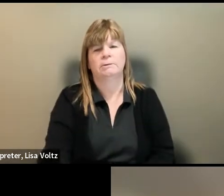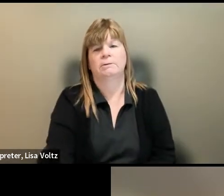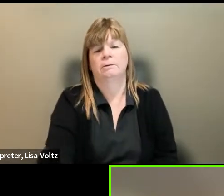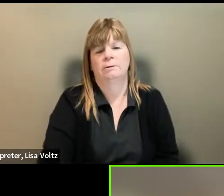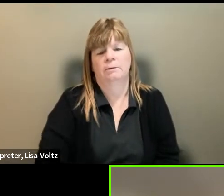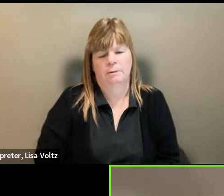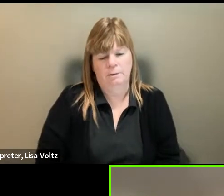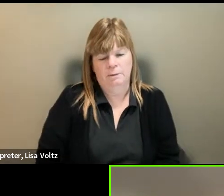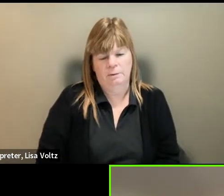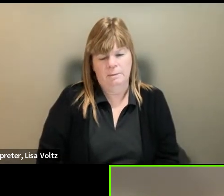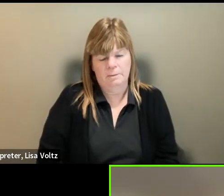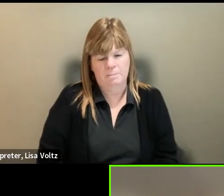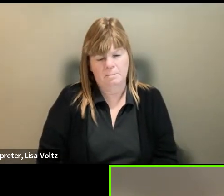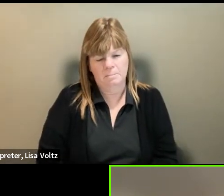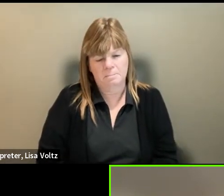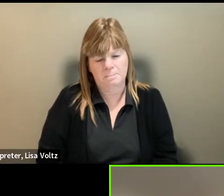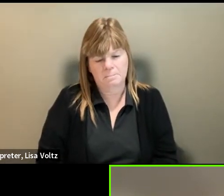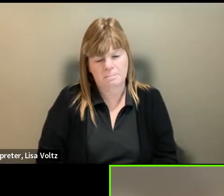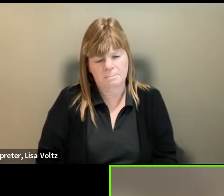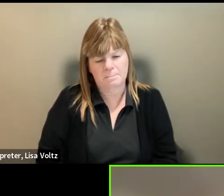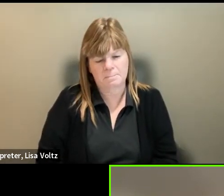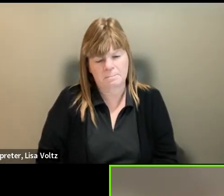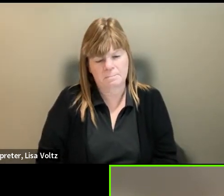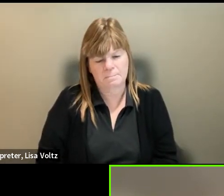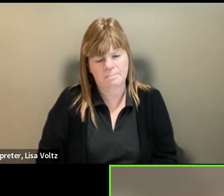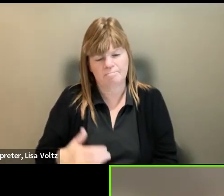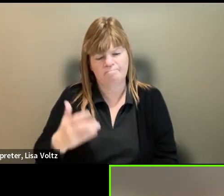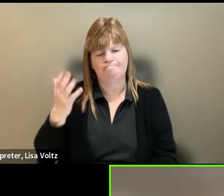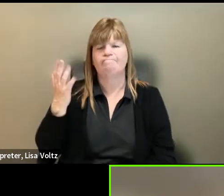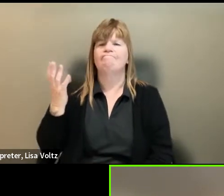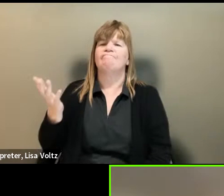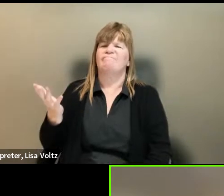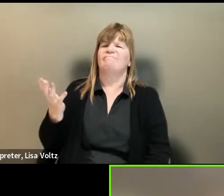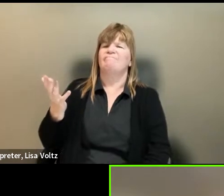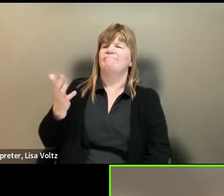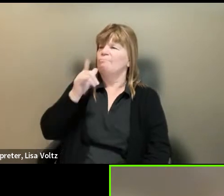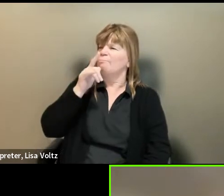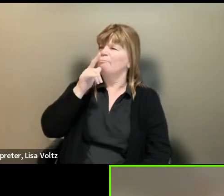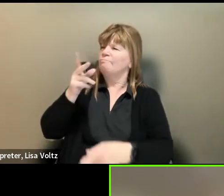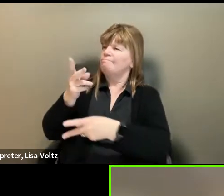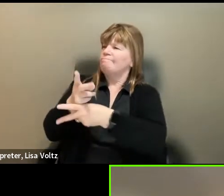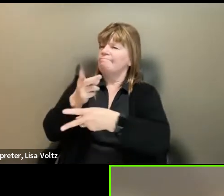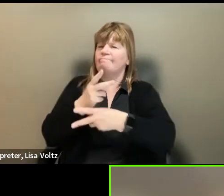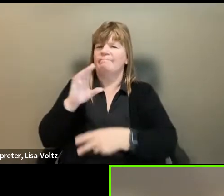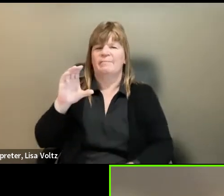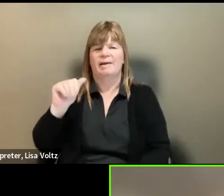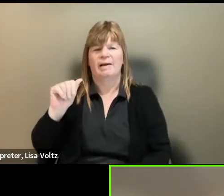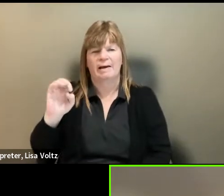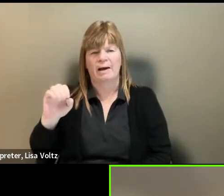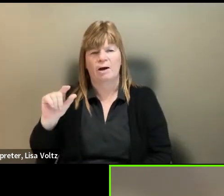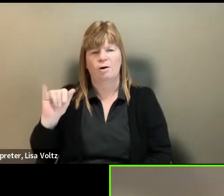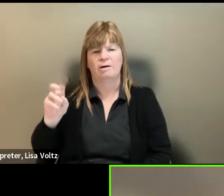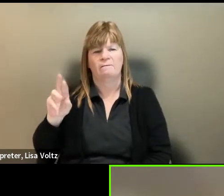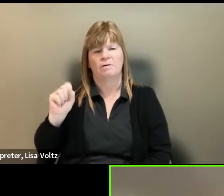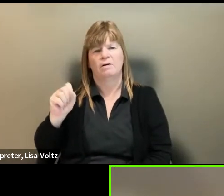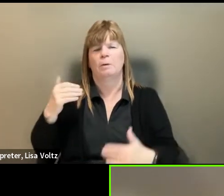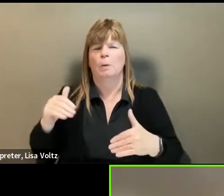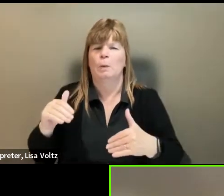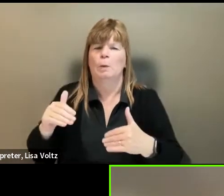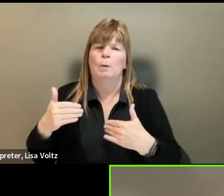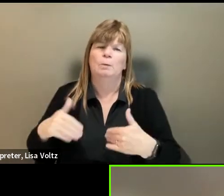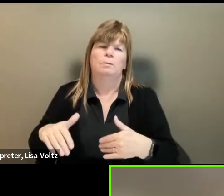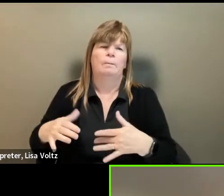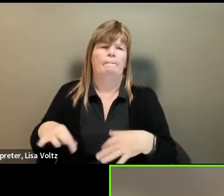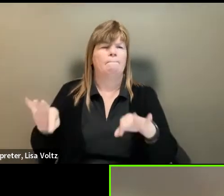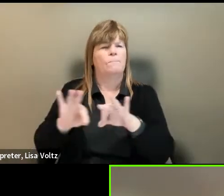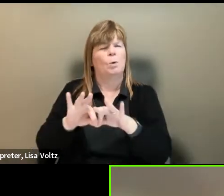Well, I think that, um, caregivers, unfortunately, the very incredibly difficult work of caregiving, uh,